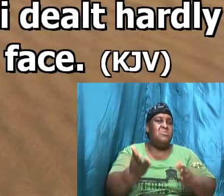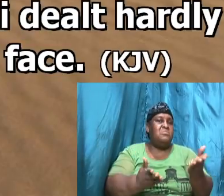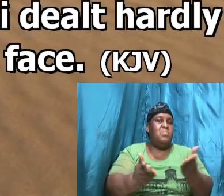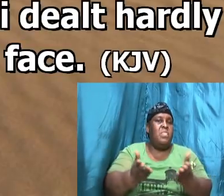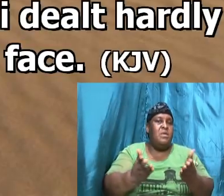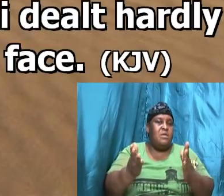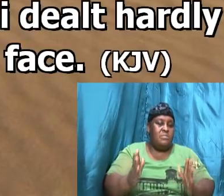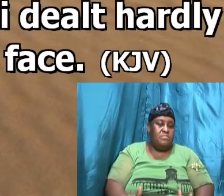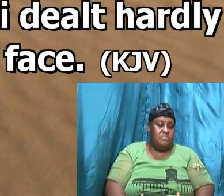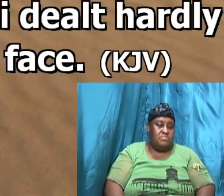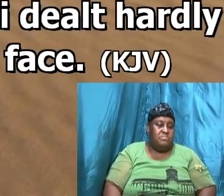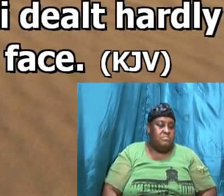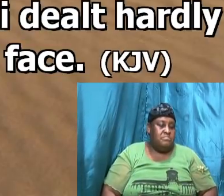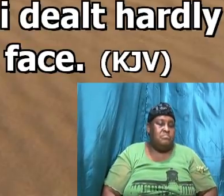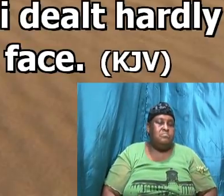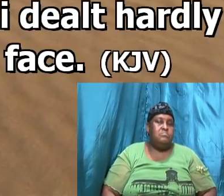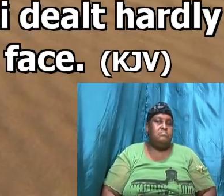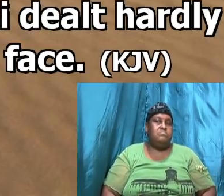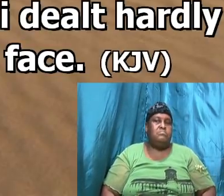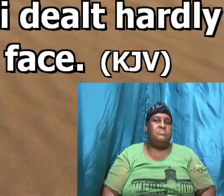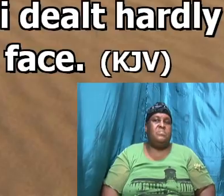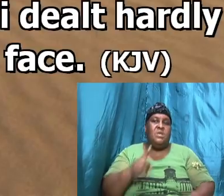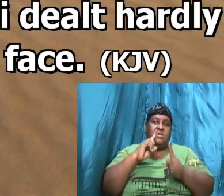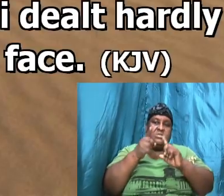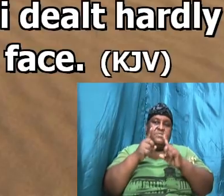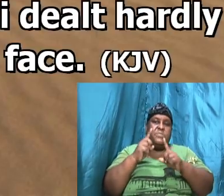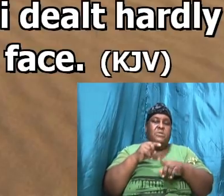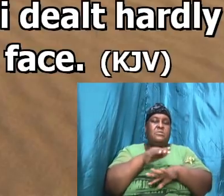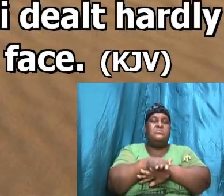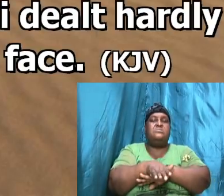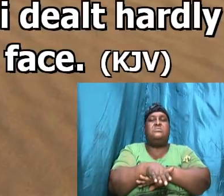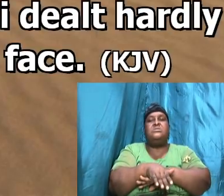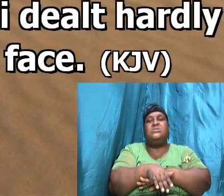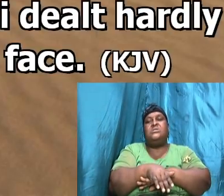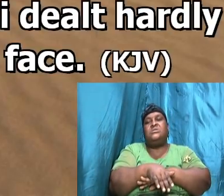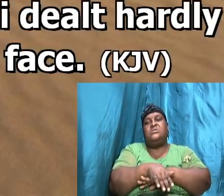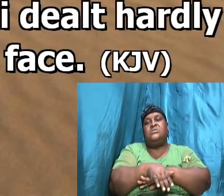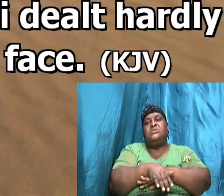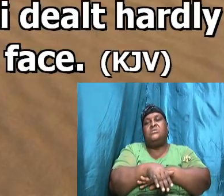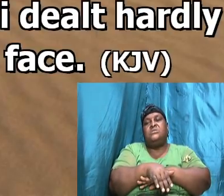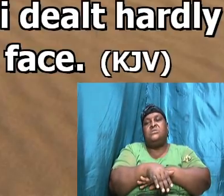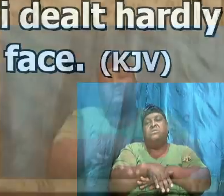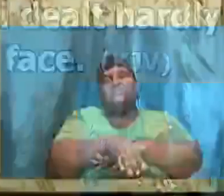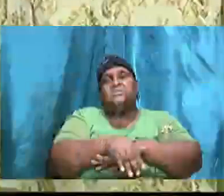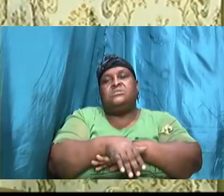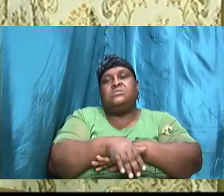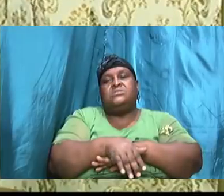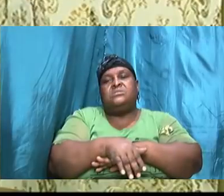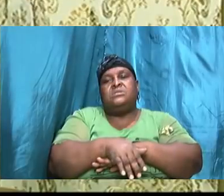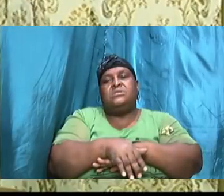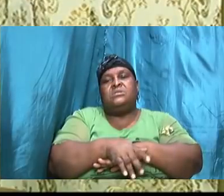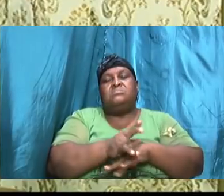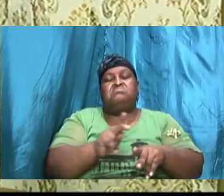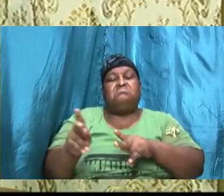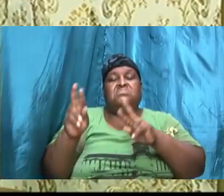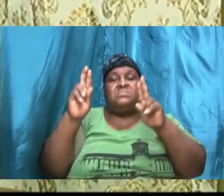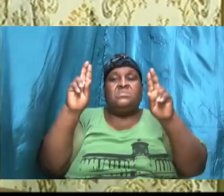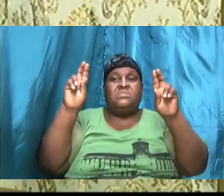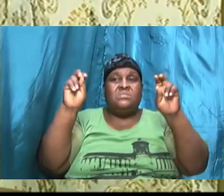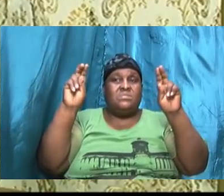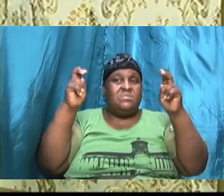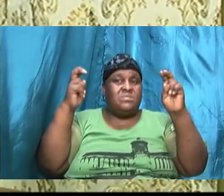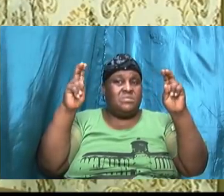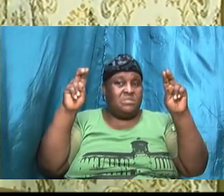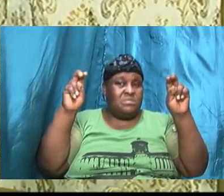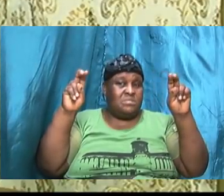I would like to, you know, as we talk tonight, if I should probably put a theme, a topic, you know,